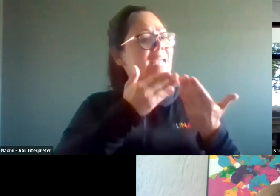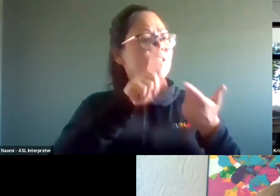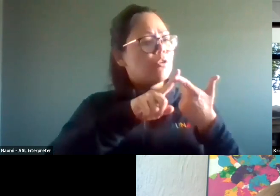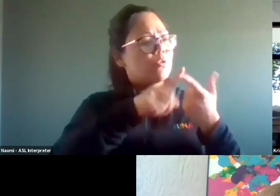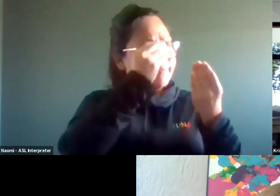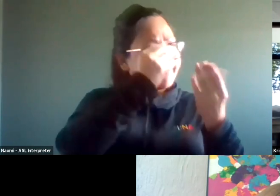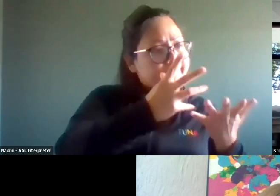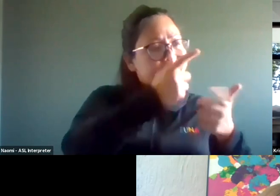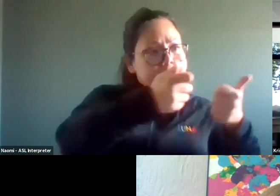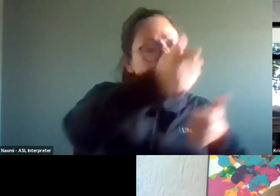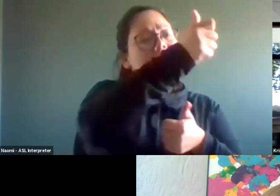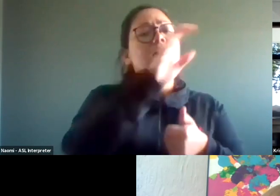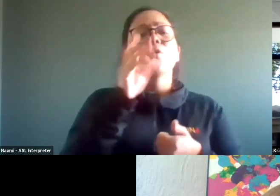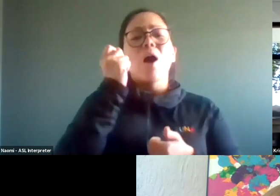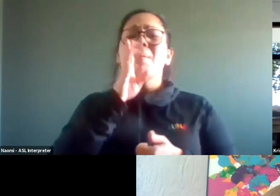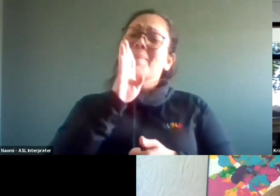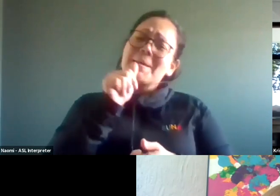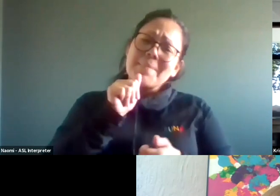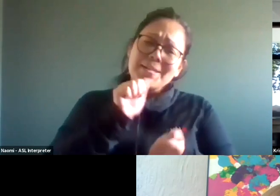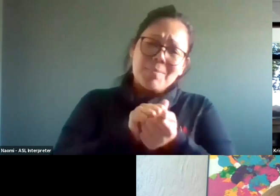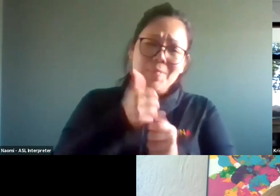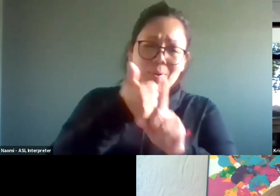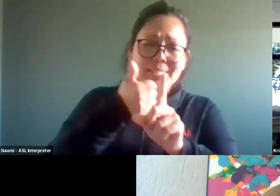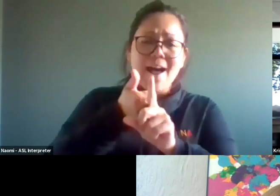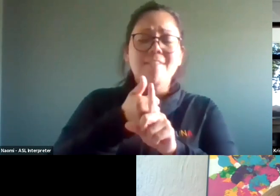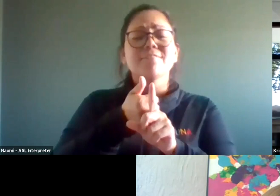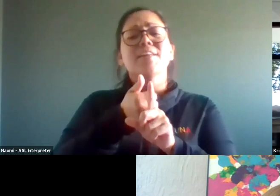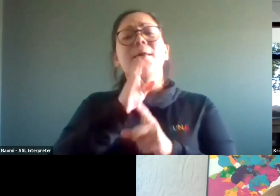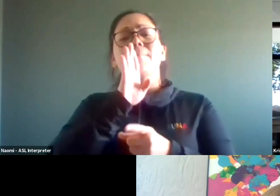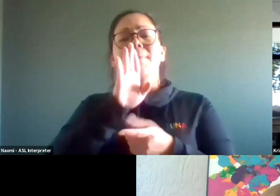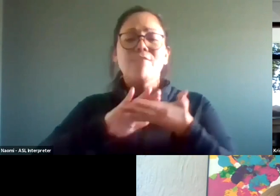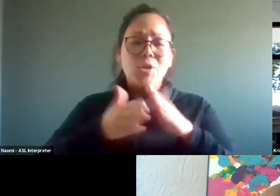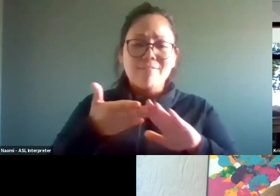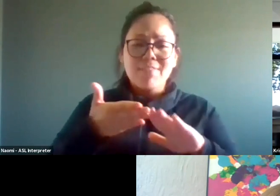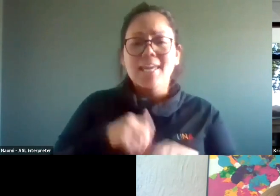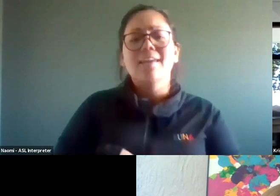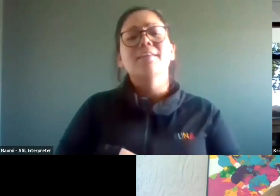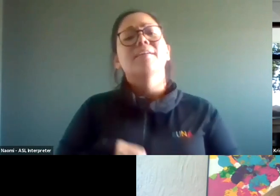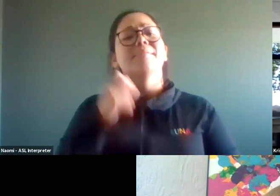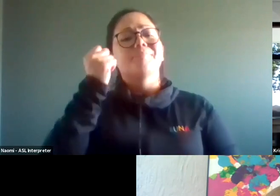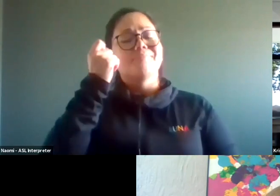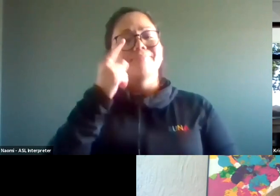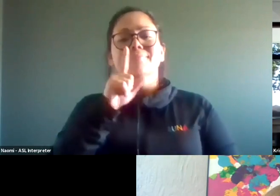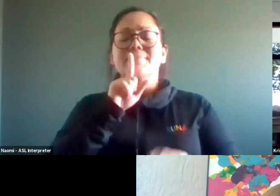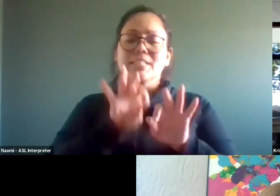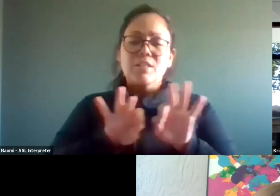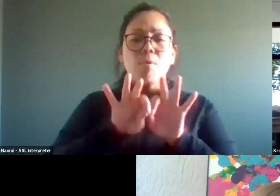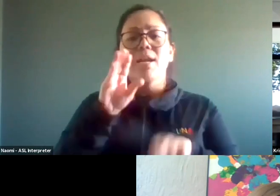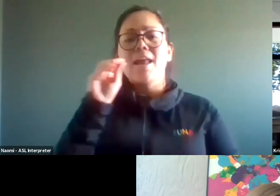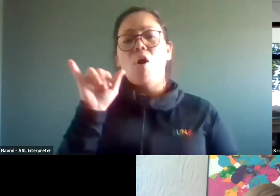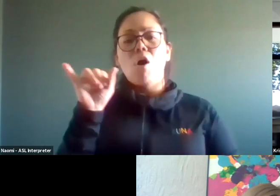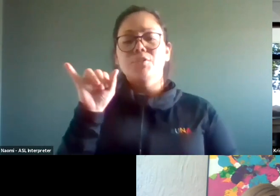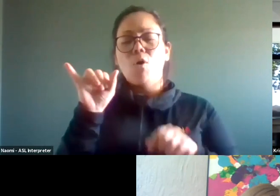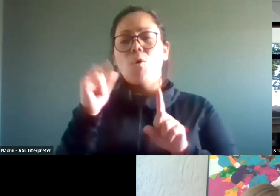You know, be patient with yourself and be forgiving of yourself is important too. And then also kind of